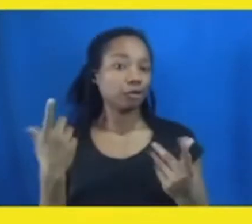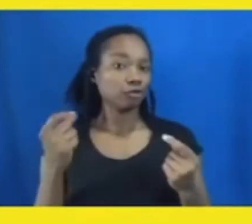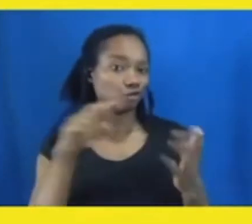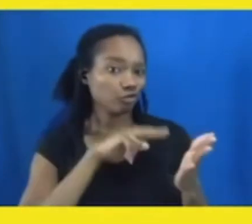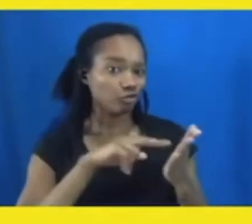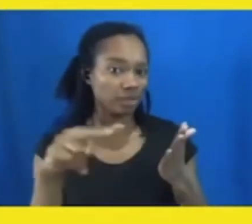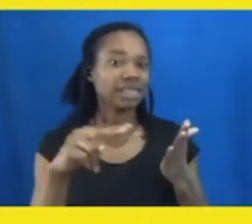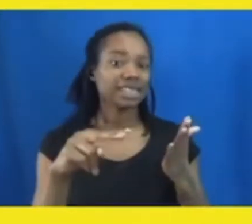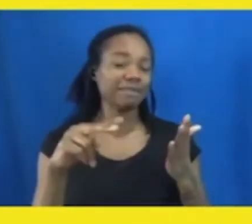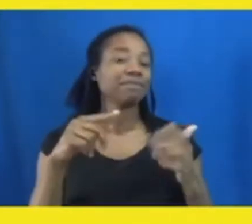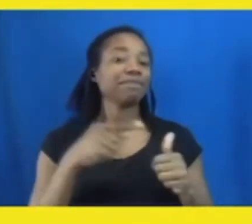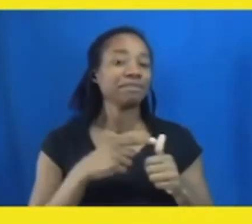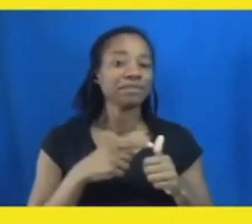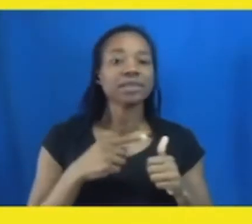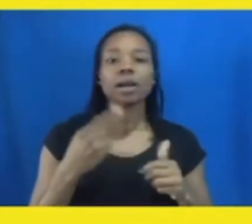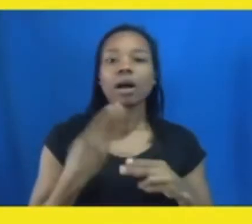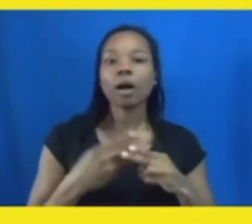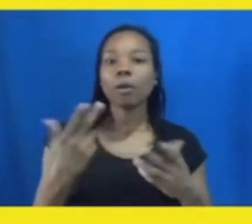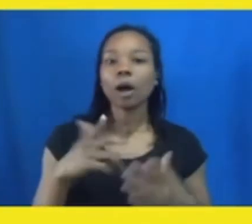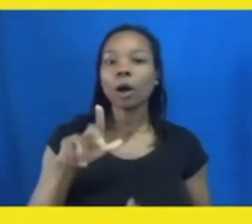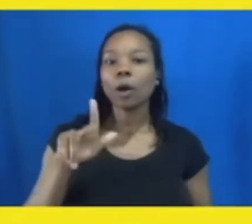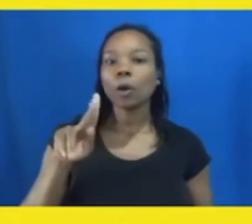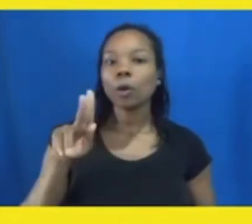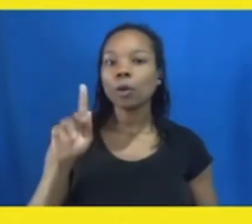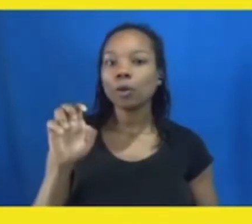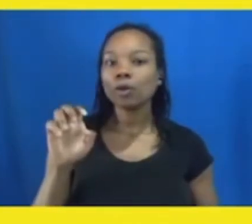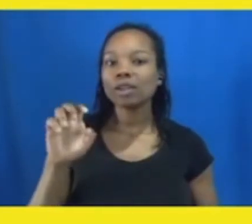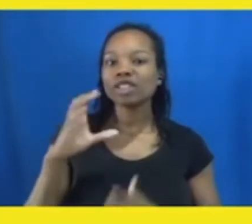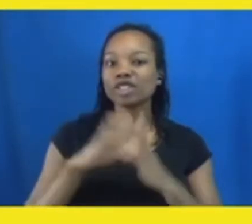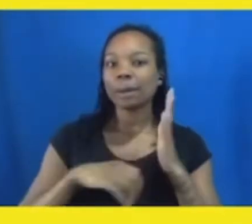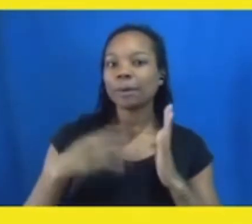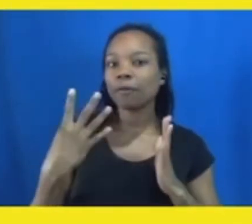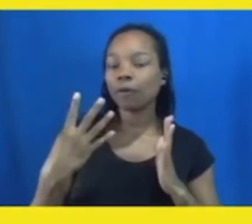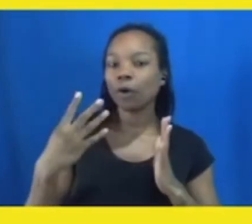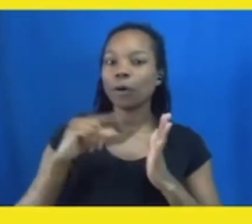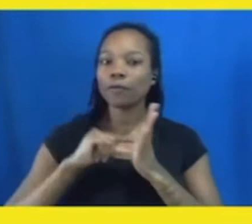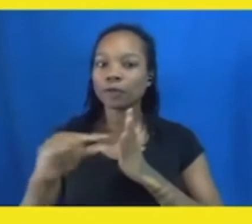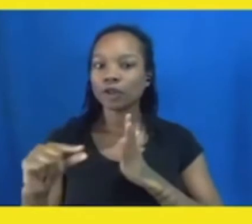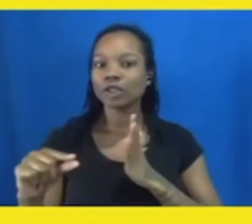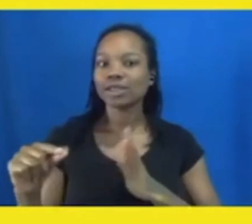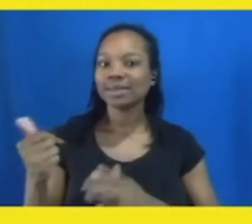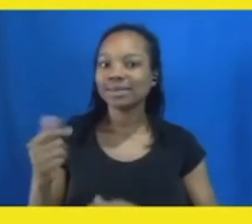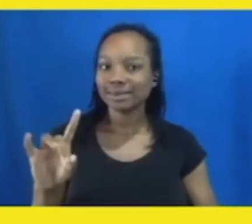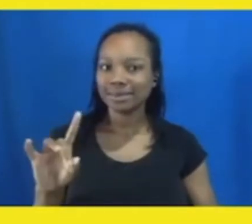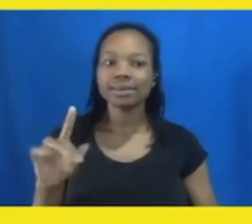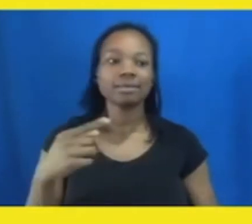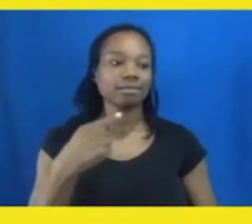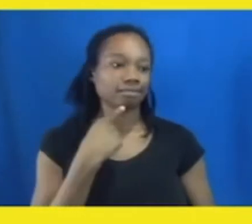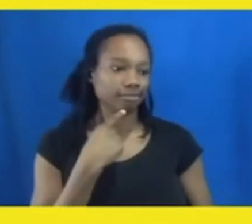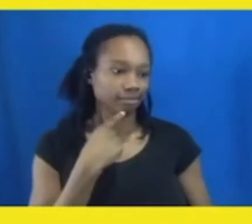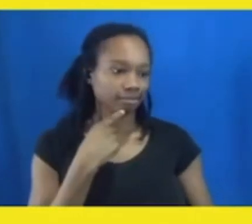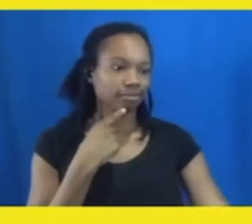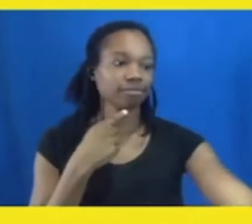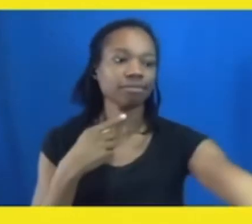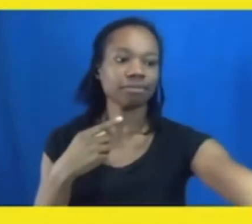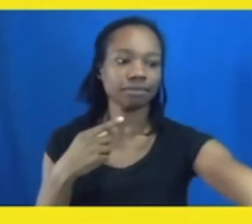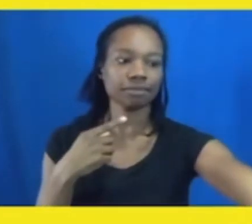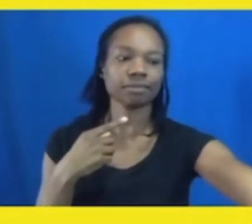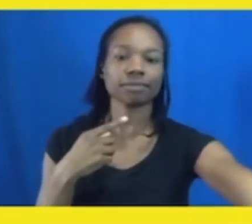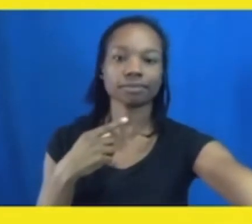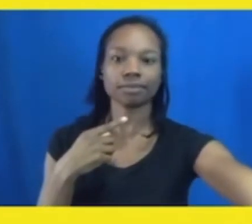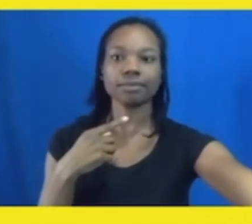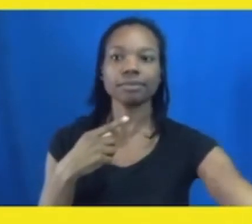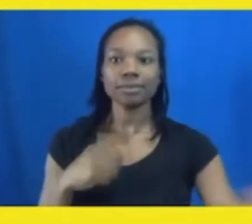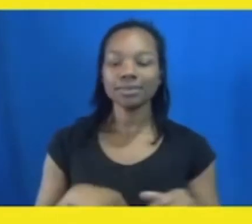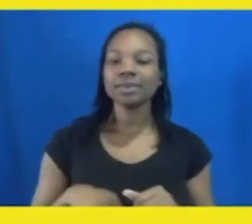gospel of Luke chapter 4, verse 18. And it's a parable that Jesus tells. I love it. He tells the parable of the persistent